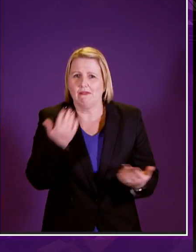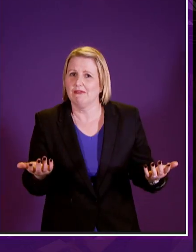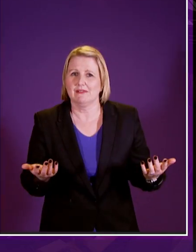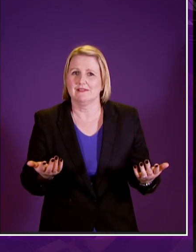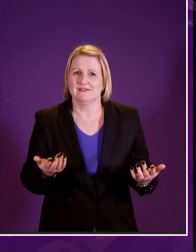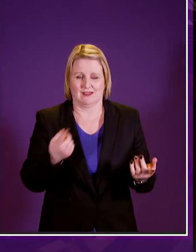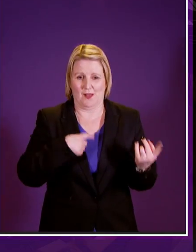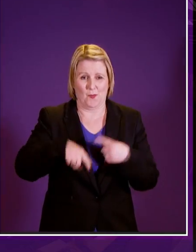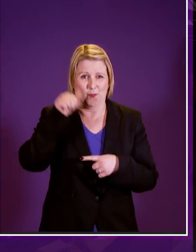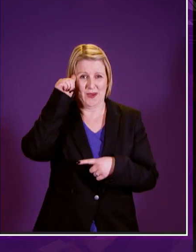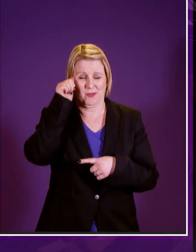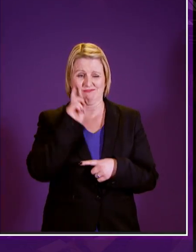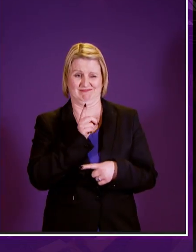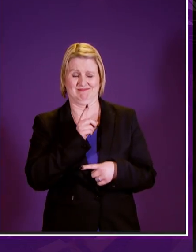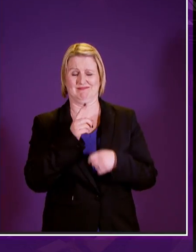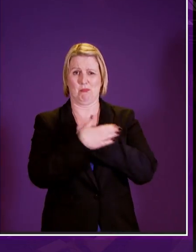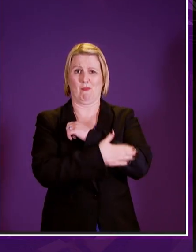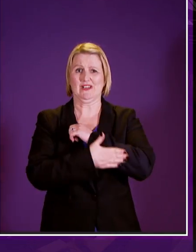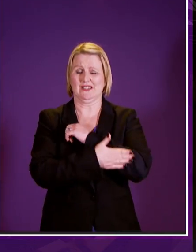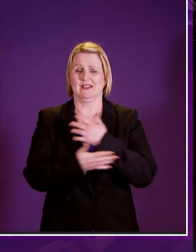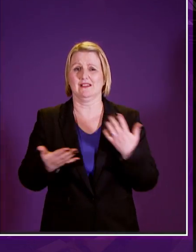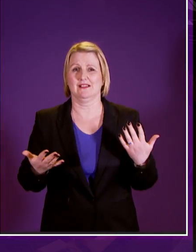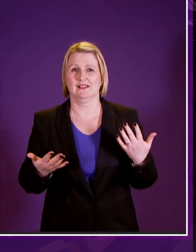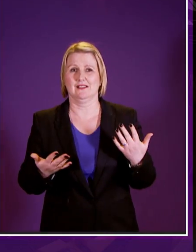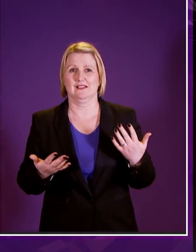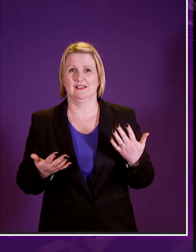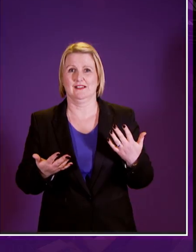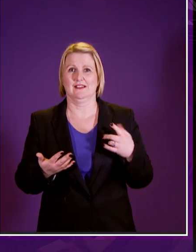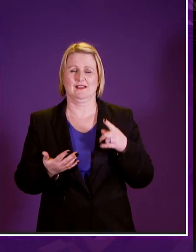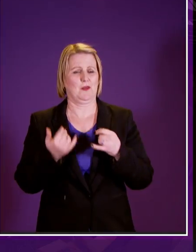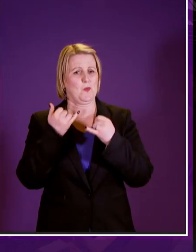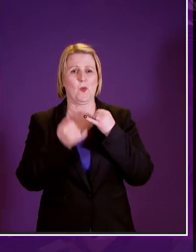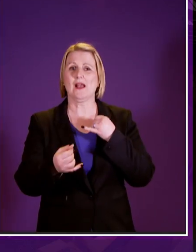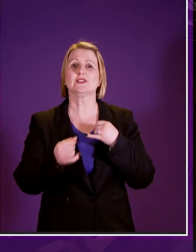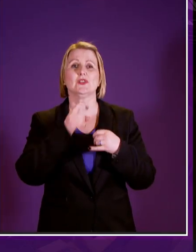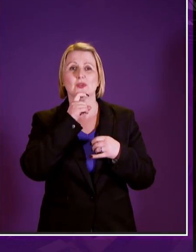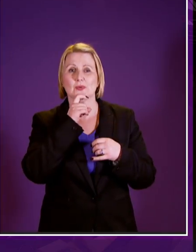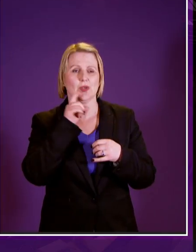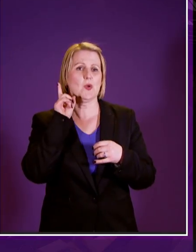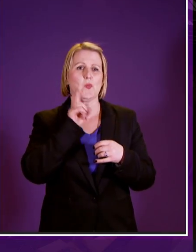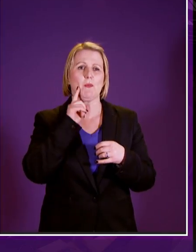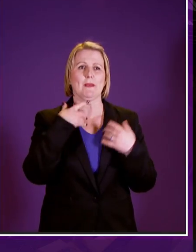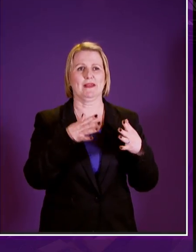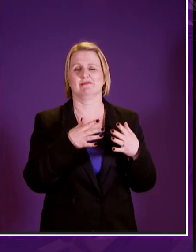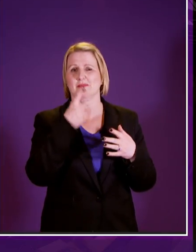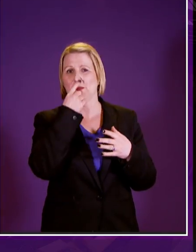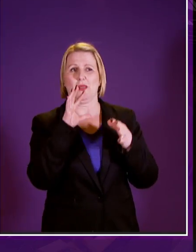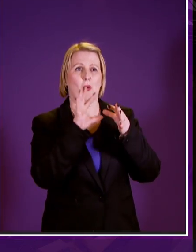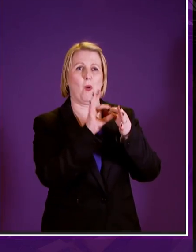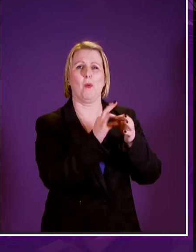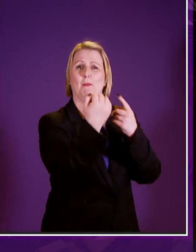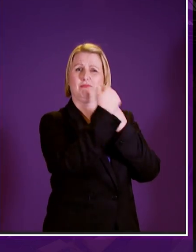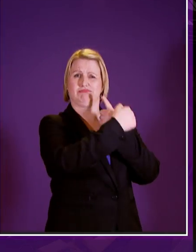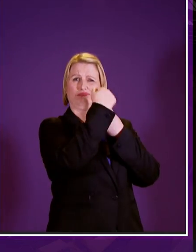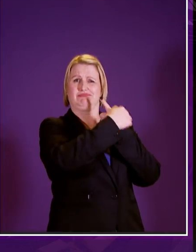evidence of poverty and worse still for the women who are suffering at the hands of men nine out of